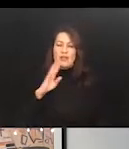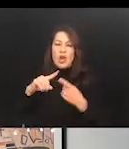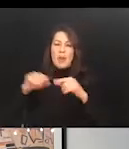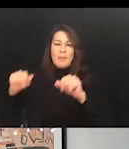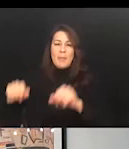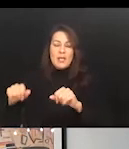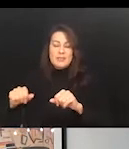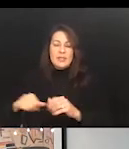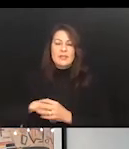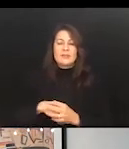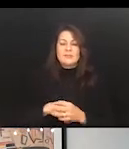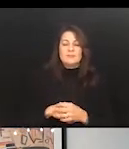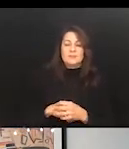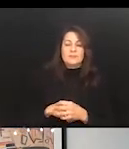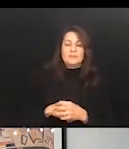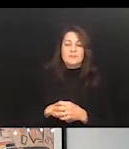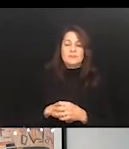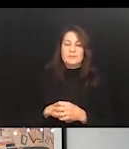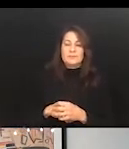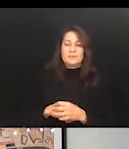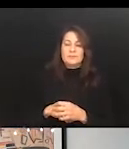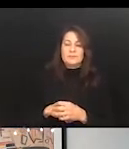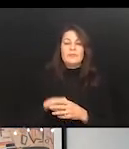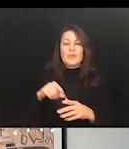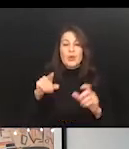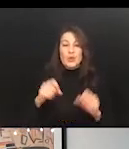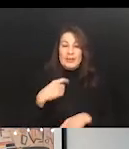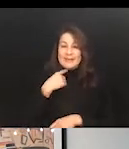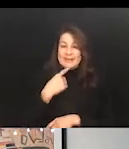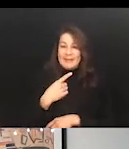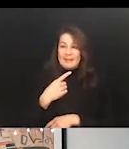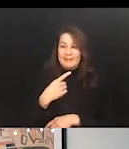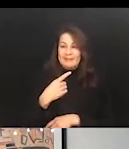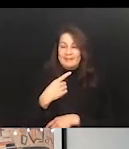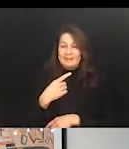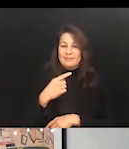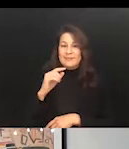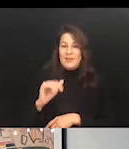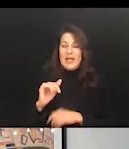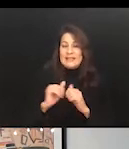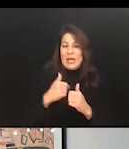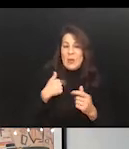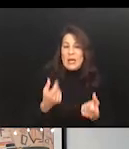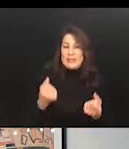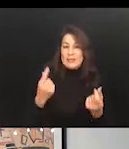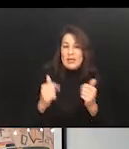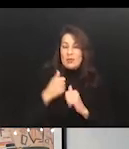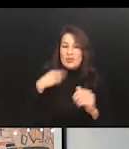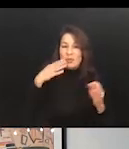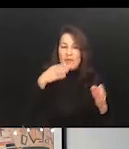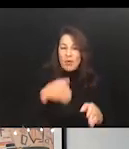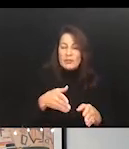Elaine's introduction of me, you can tell that that's how I spend most of my focus. At the same time,